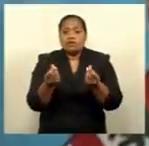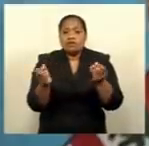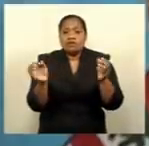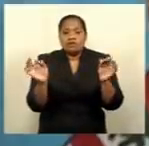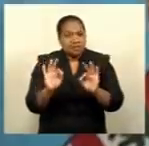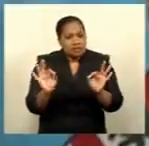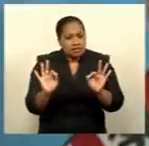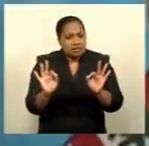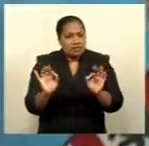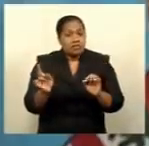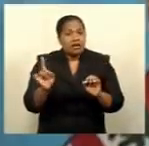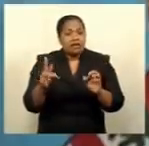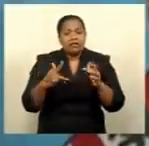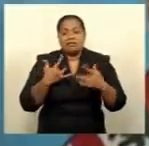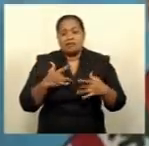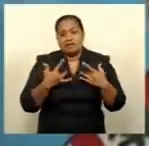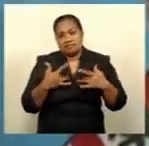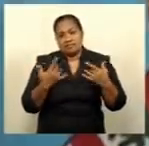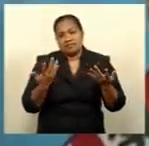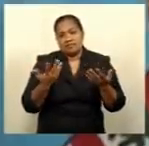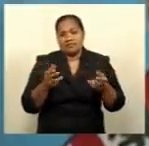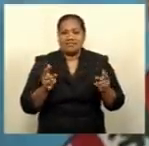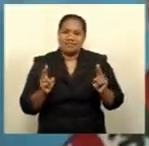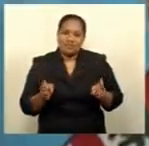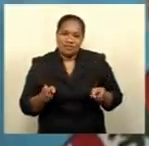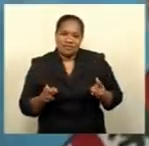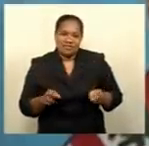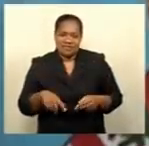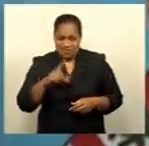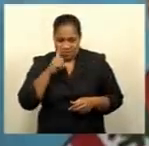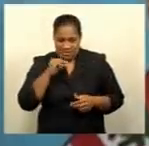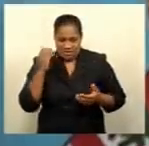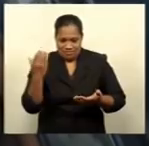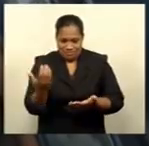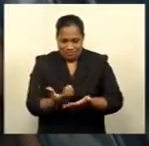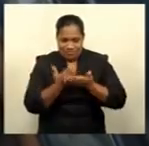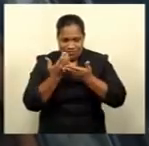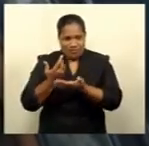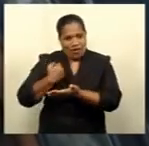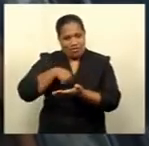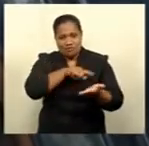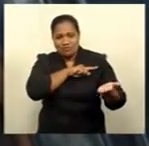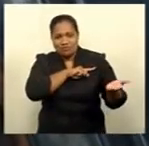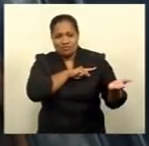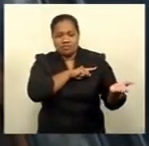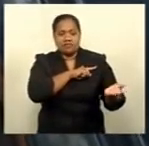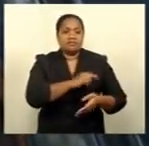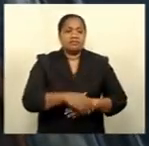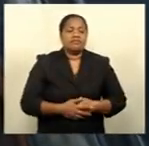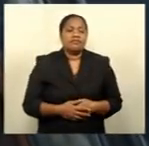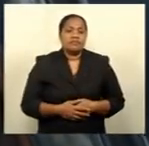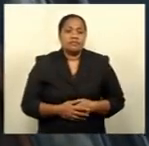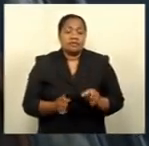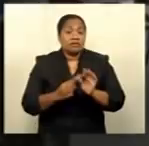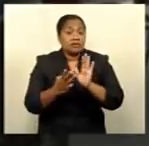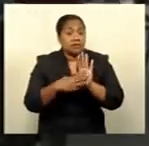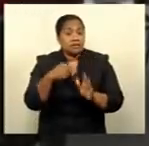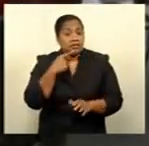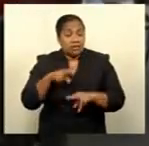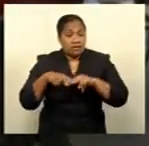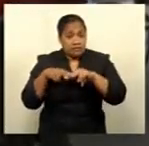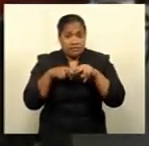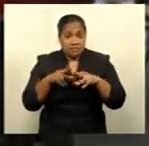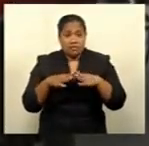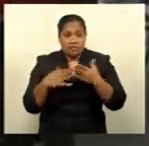and the sense of normalcy that can be restored for all of us. The Prime Minister also says that Fiji is on pace to